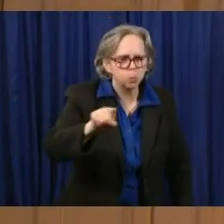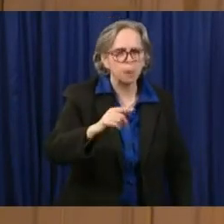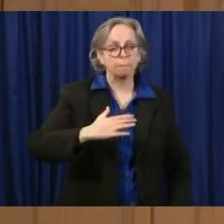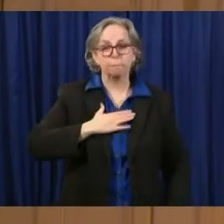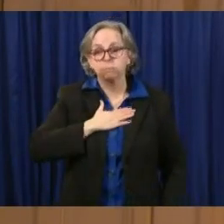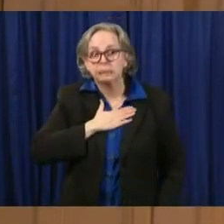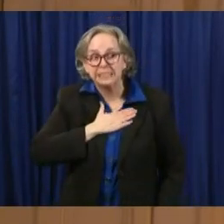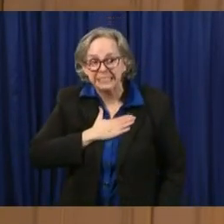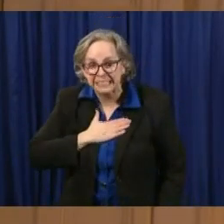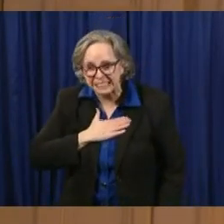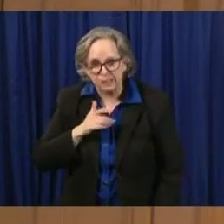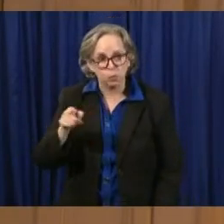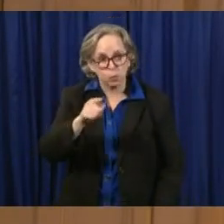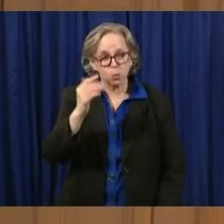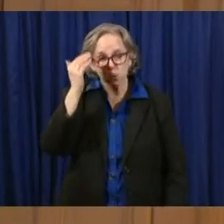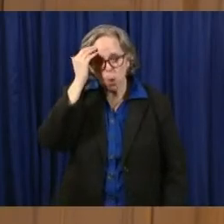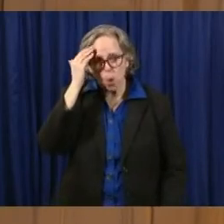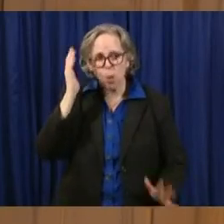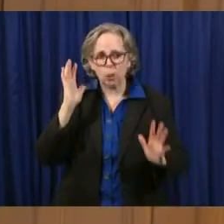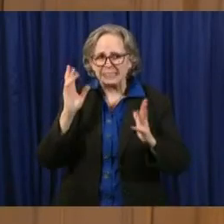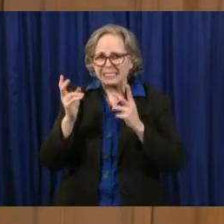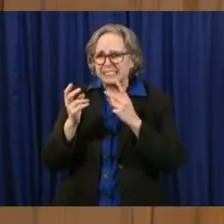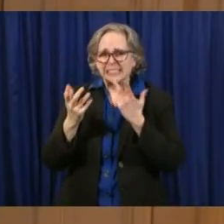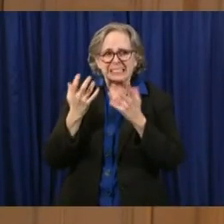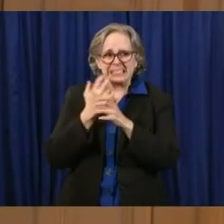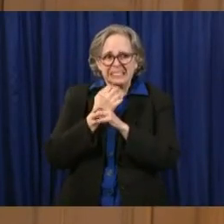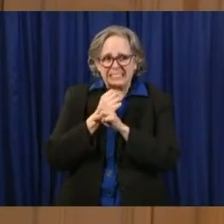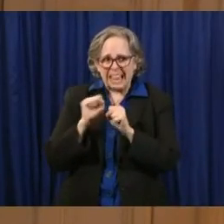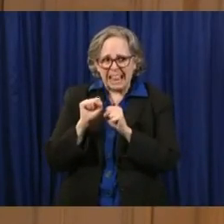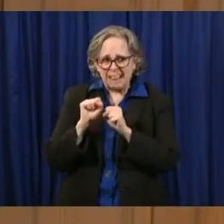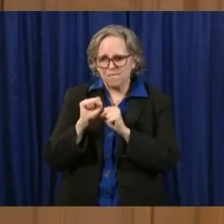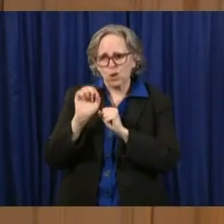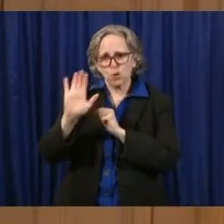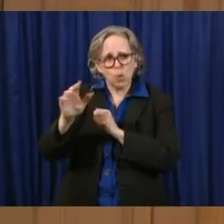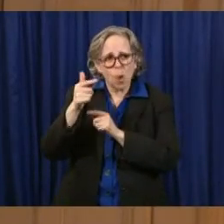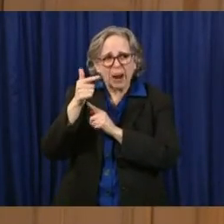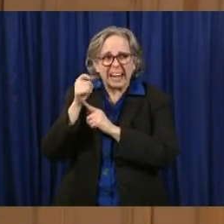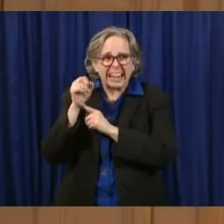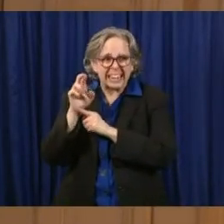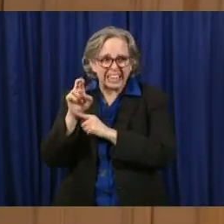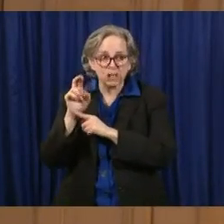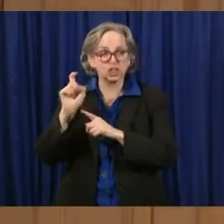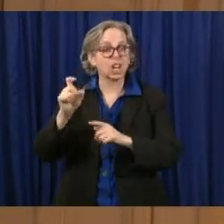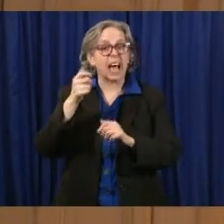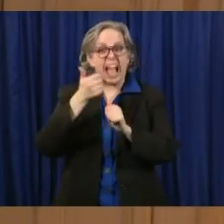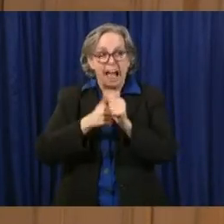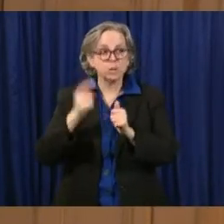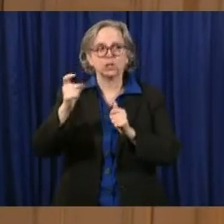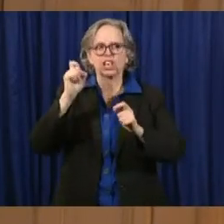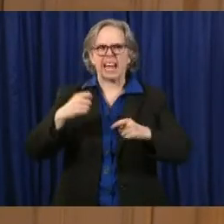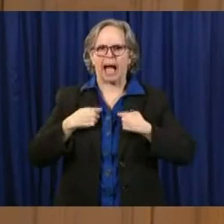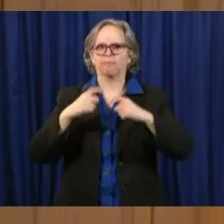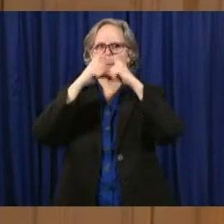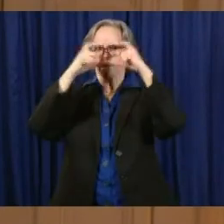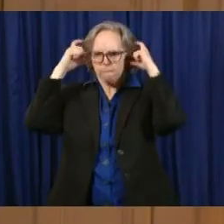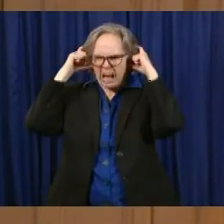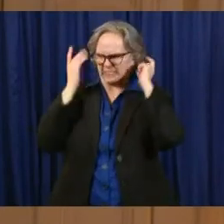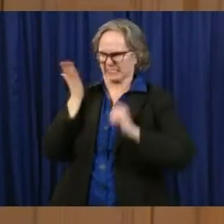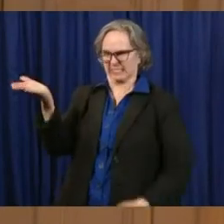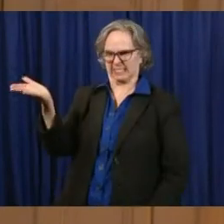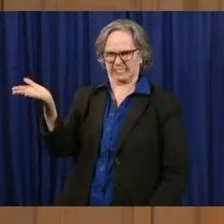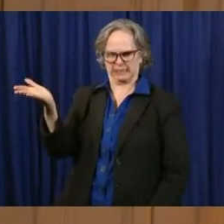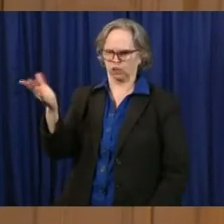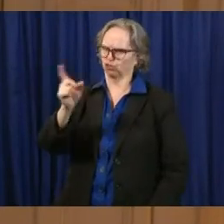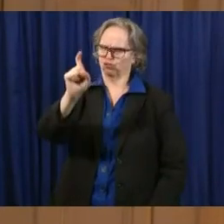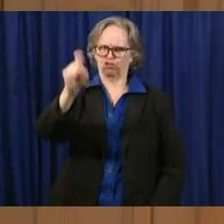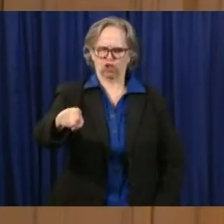trying to save and conserve that gear, but everybody should have this. And for those of us who are at home, making them,